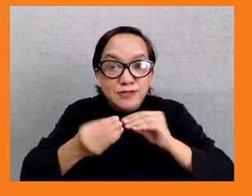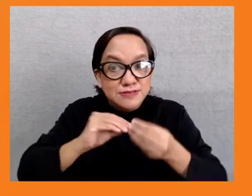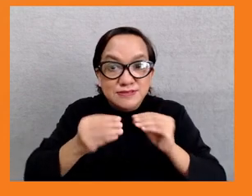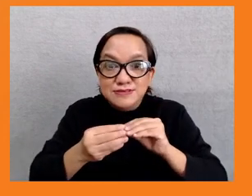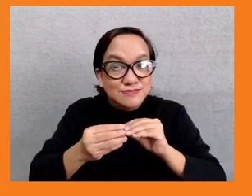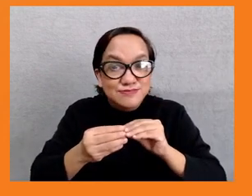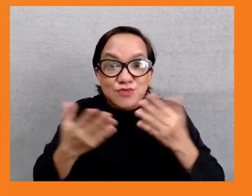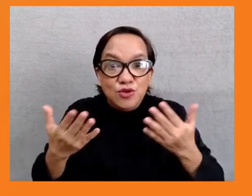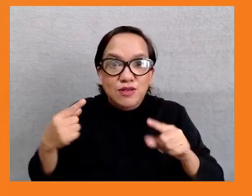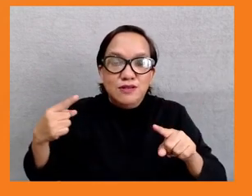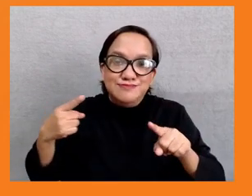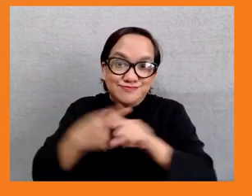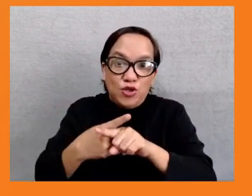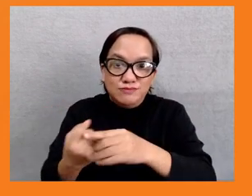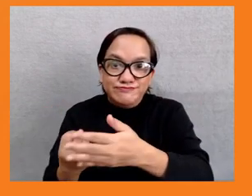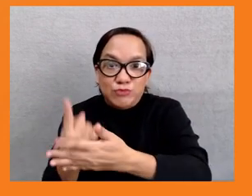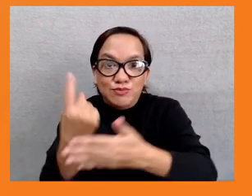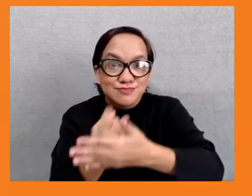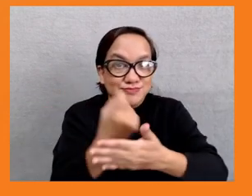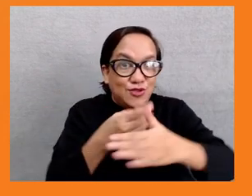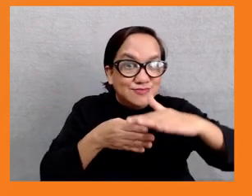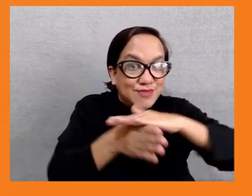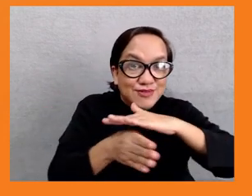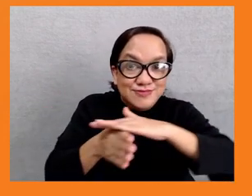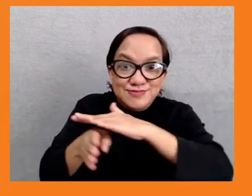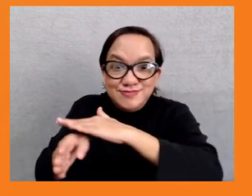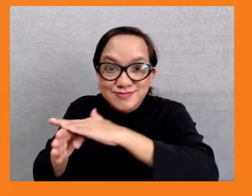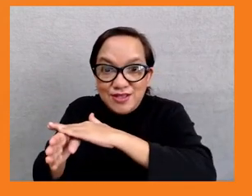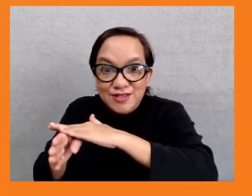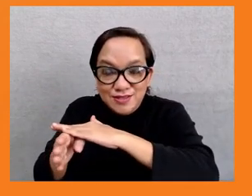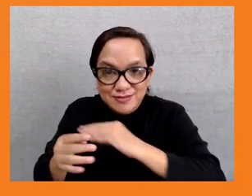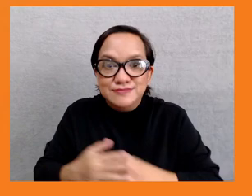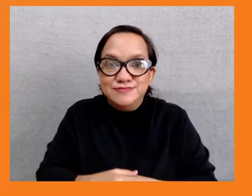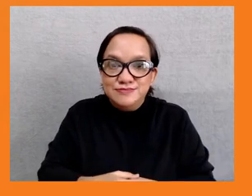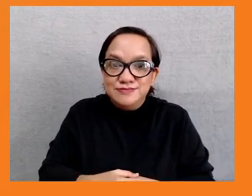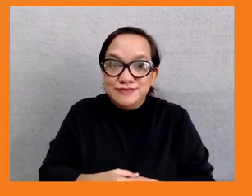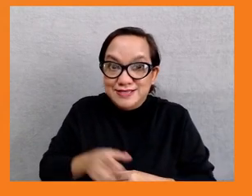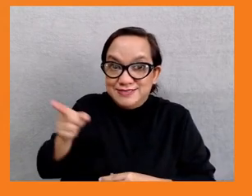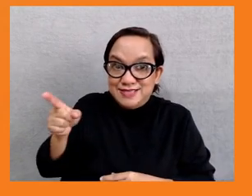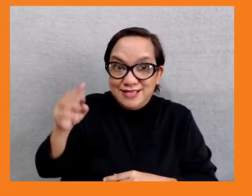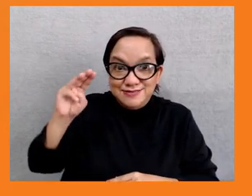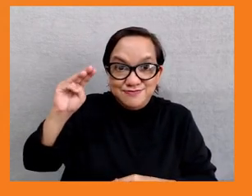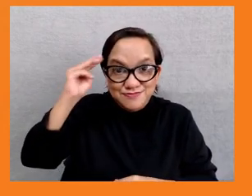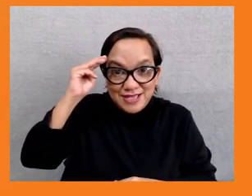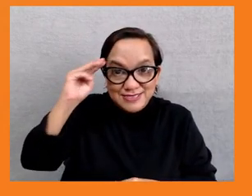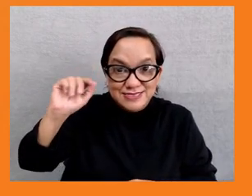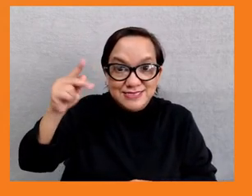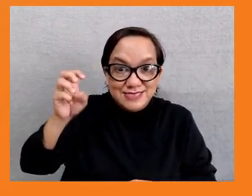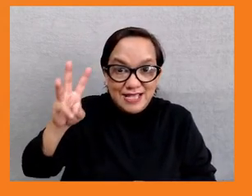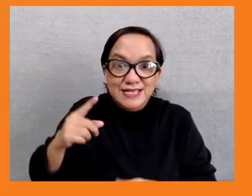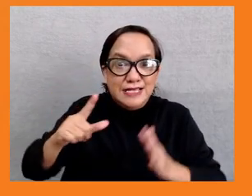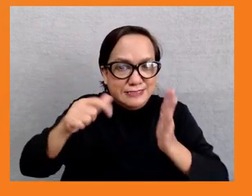Of course, many of the things that Matthew mentioned are also spot on, especially trying to increase tax progressivity.